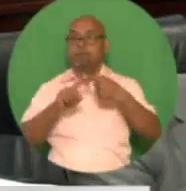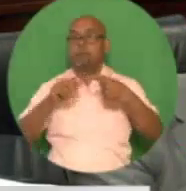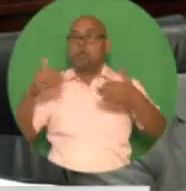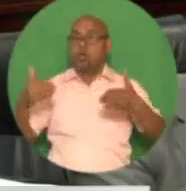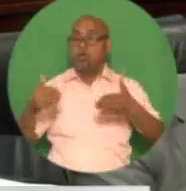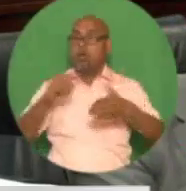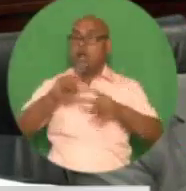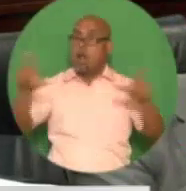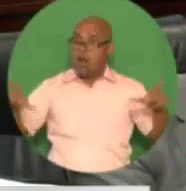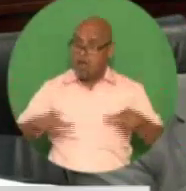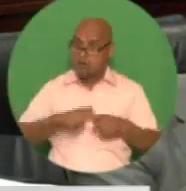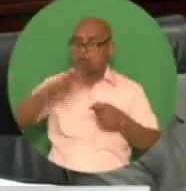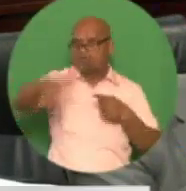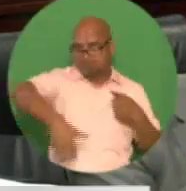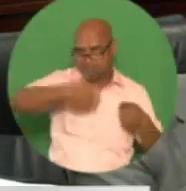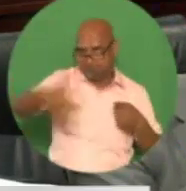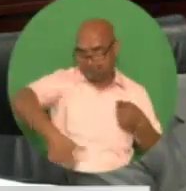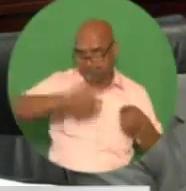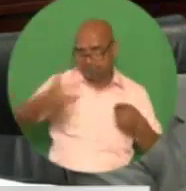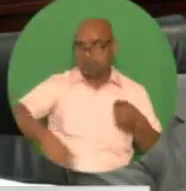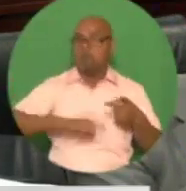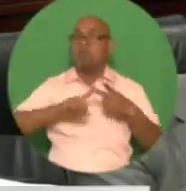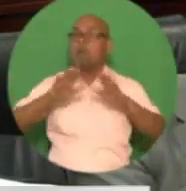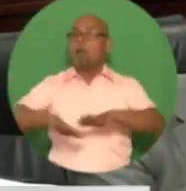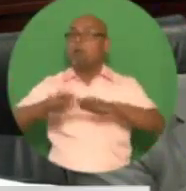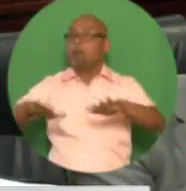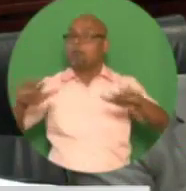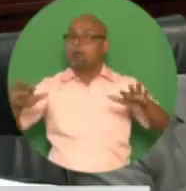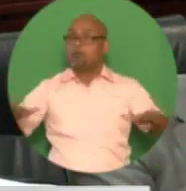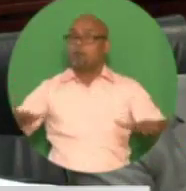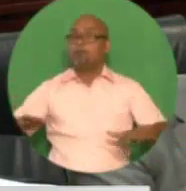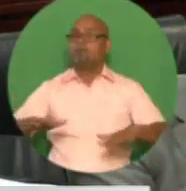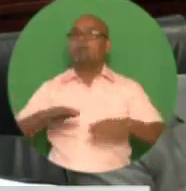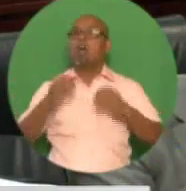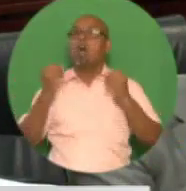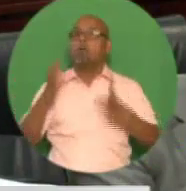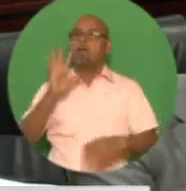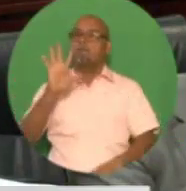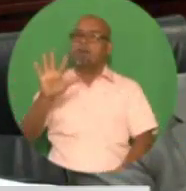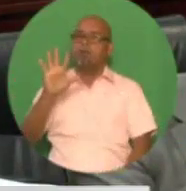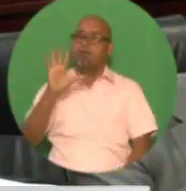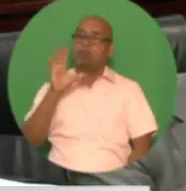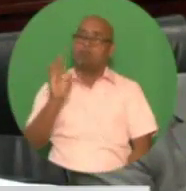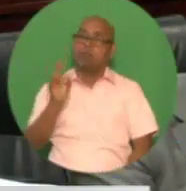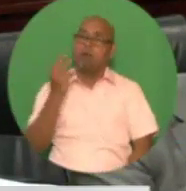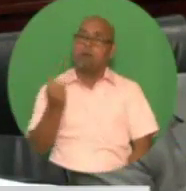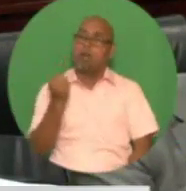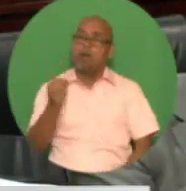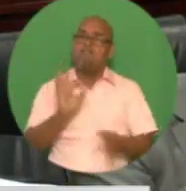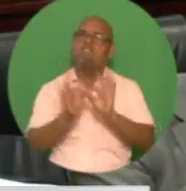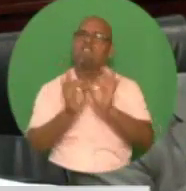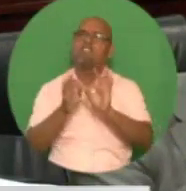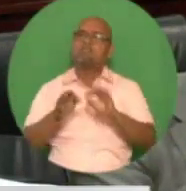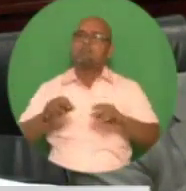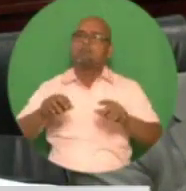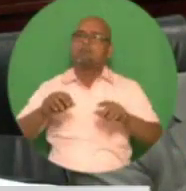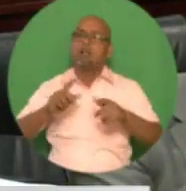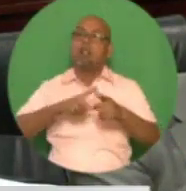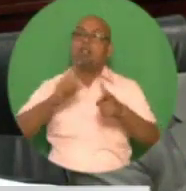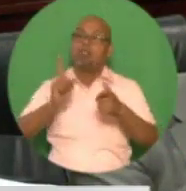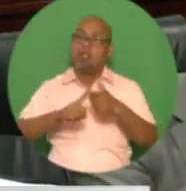Kings Wharf North at a cost of $57 million, with a target completion date of November 2020.